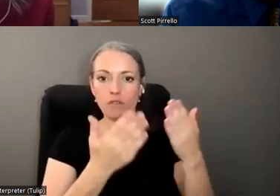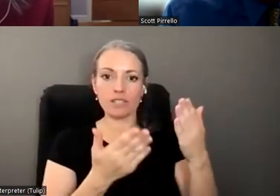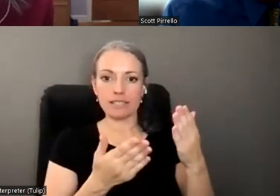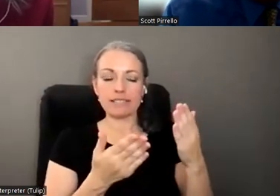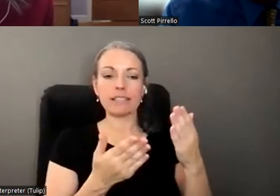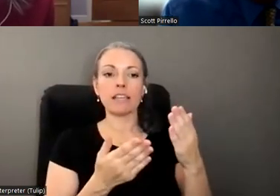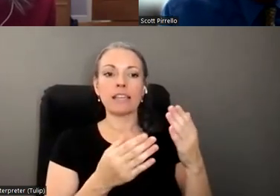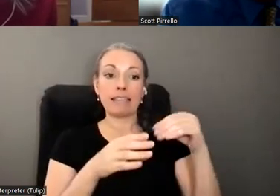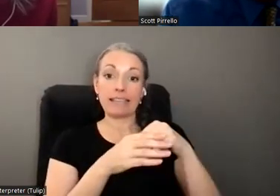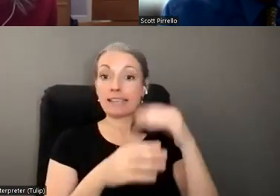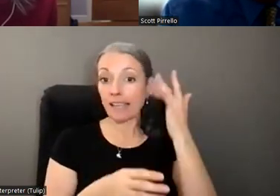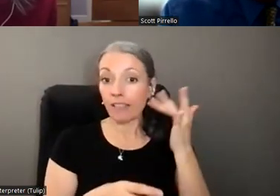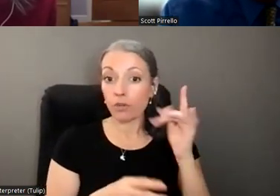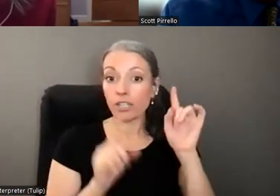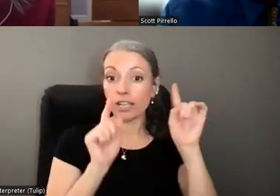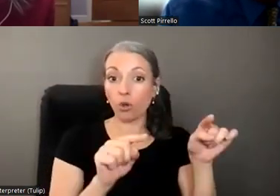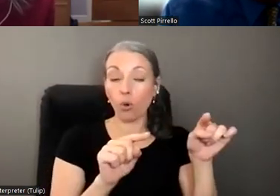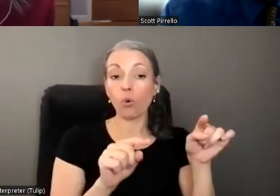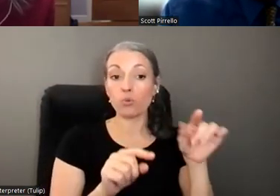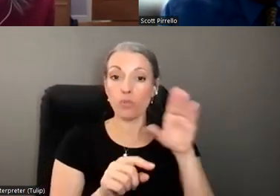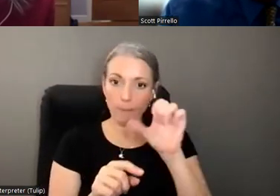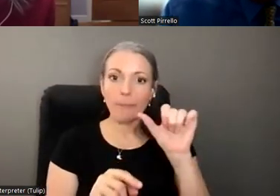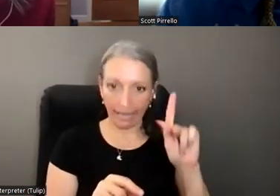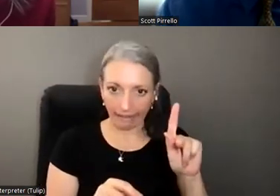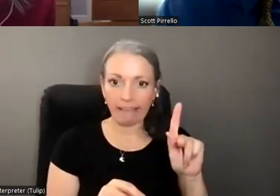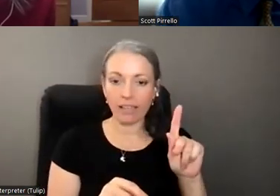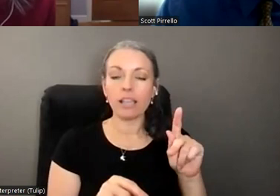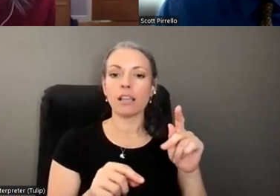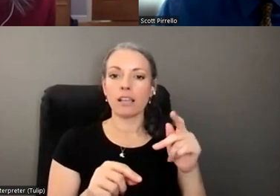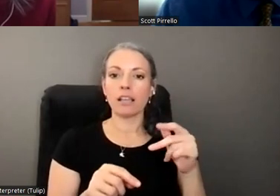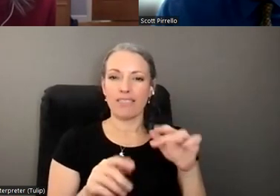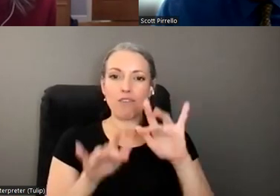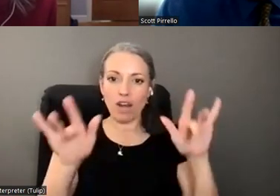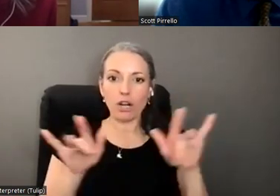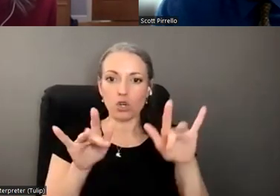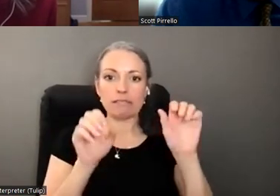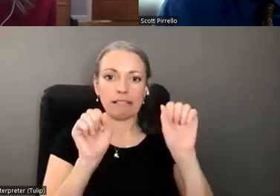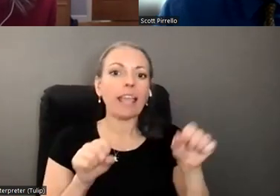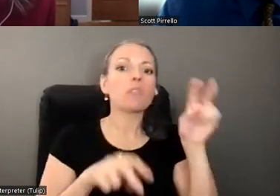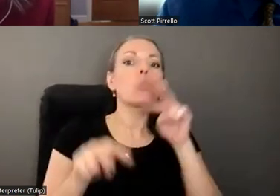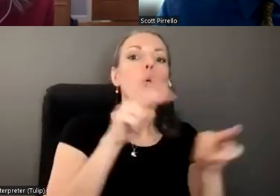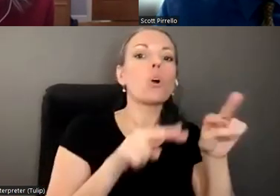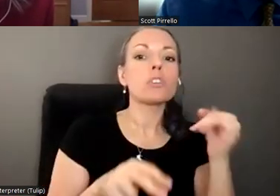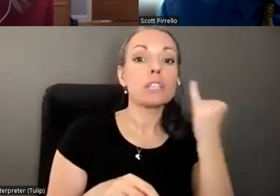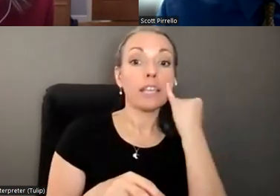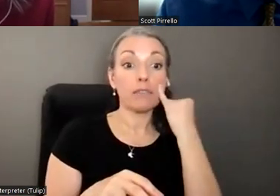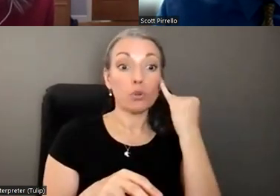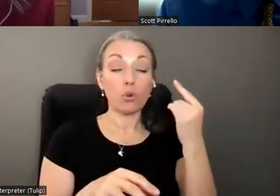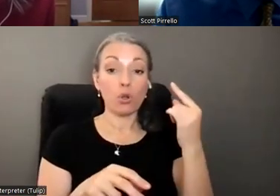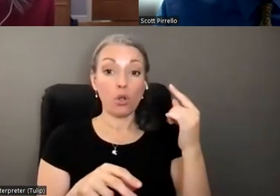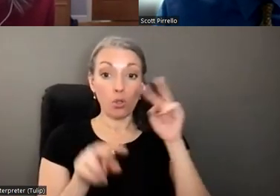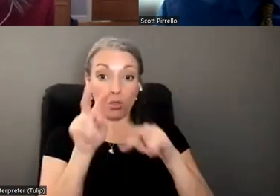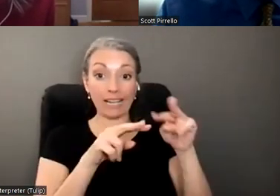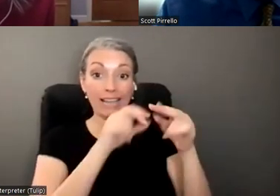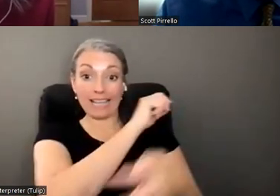institution and get the, the, uh, banking records, because if you're looking at criminal financial elder abuse,